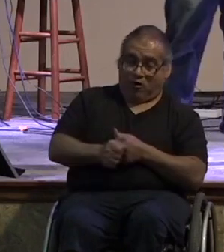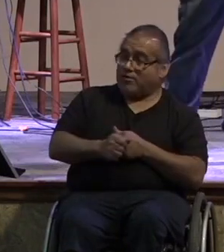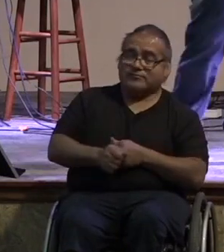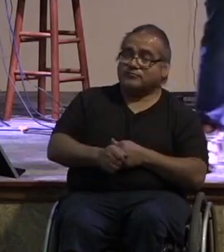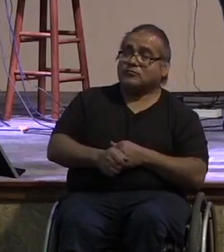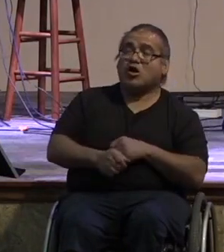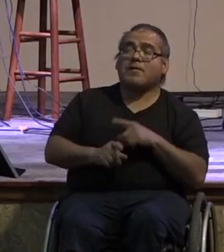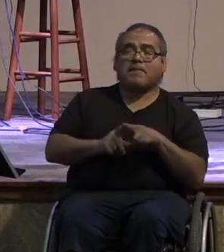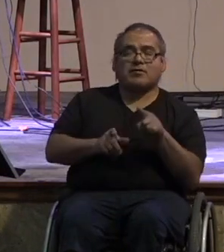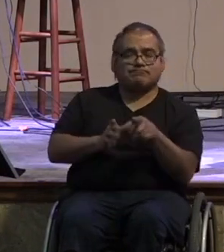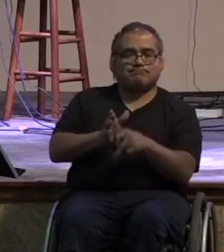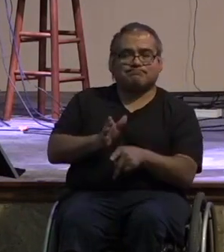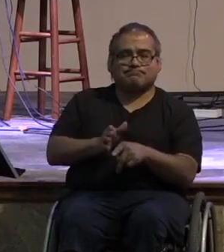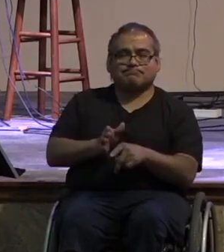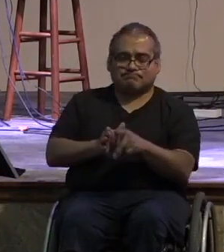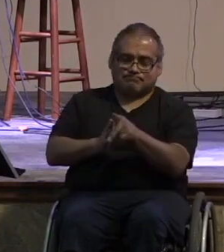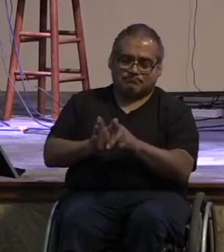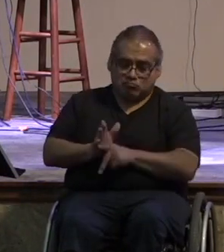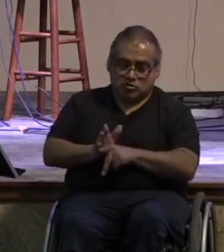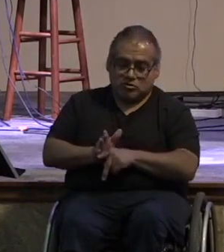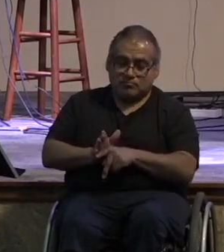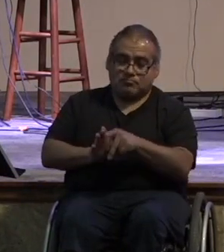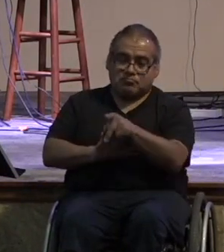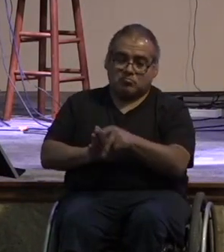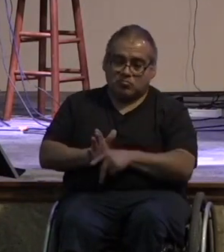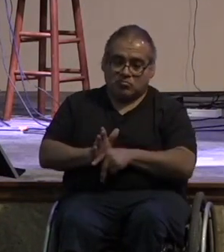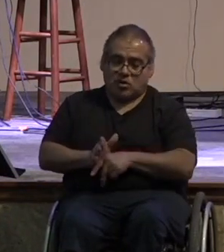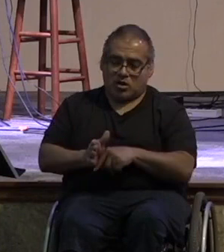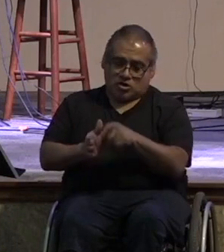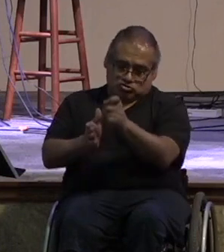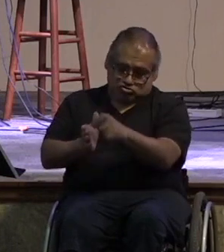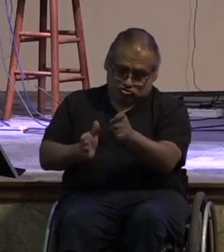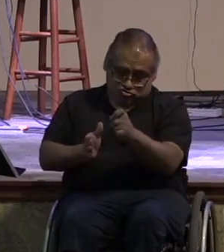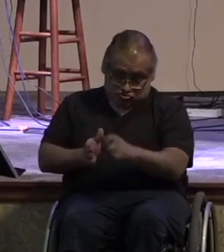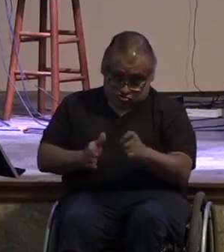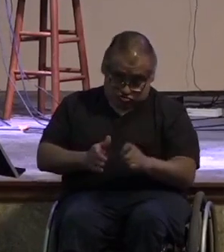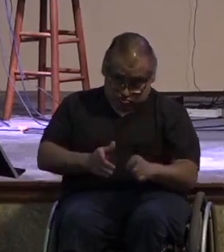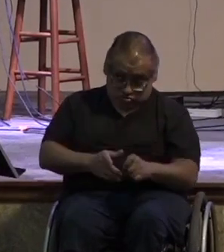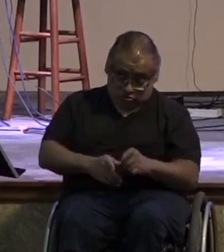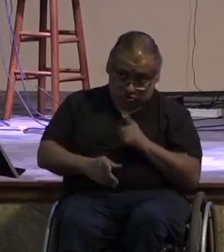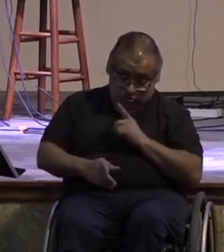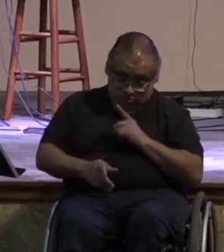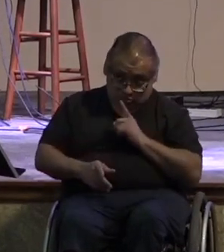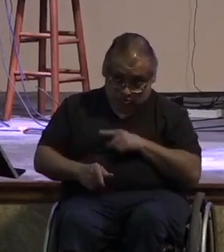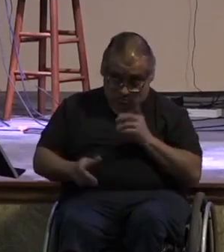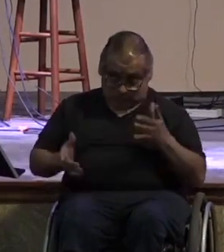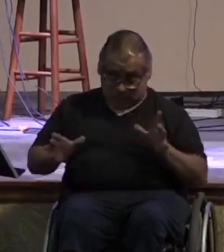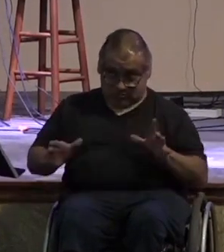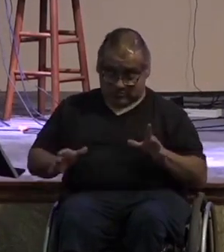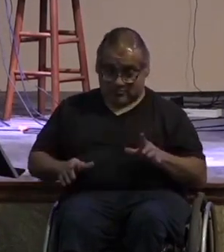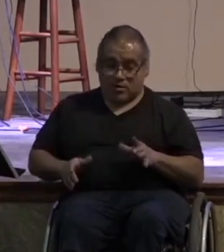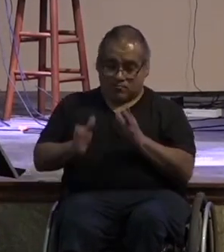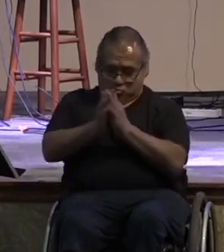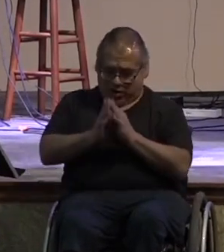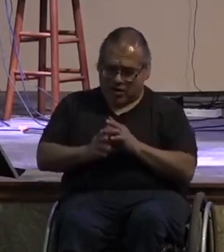because if he gave us a checklist we'd be all about that that's what humans love our checklists all right god what do i need to do today okay i prayed i did